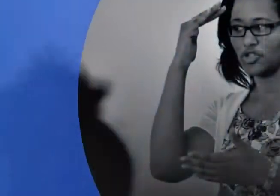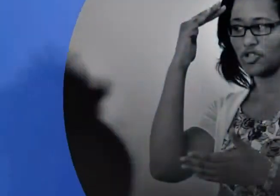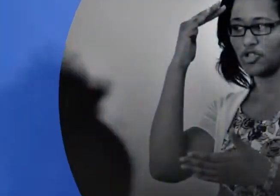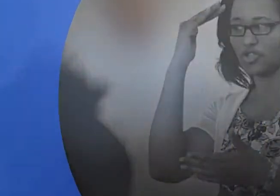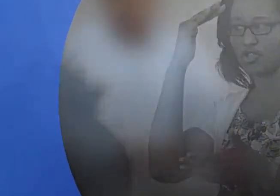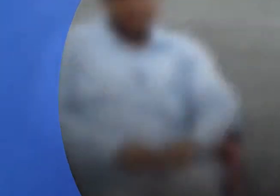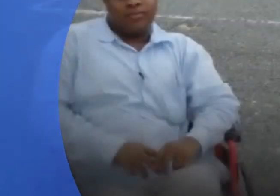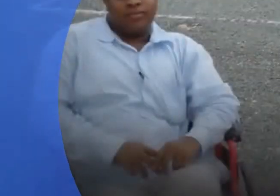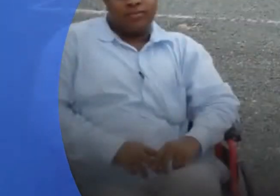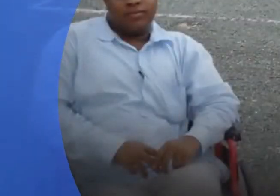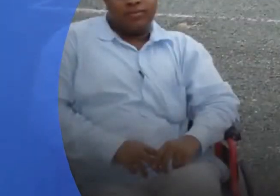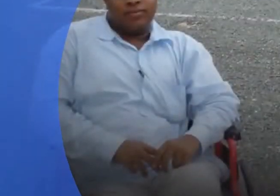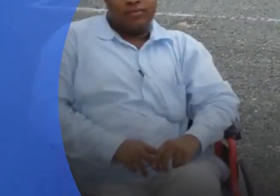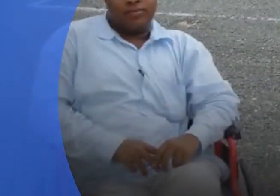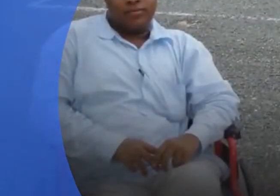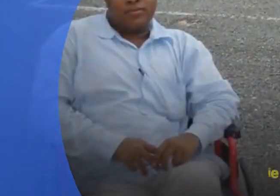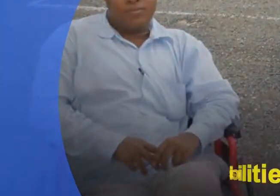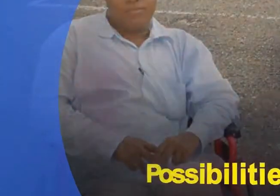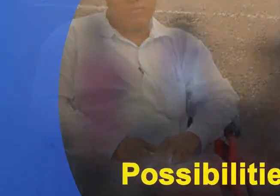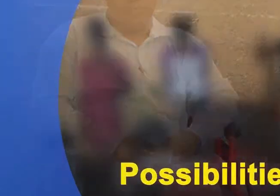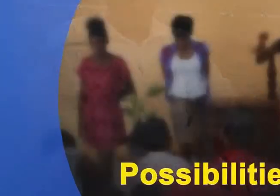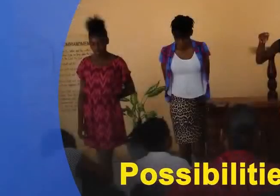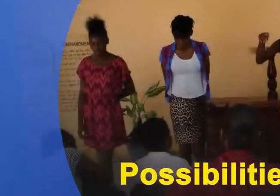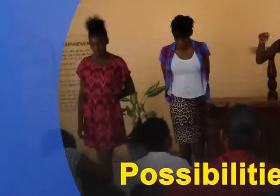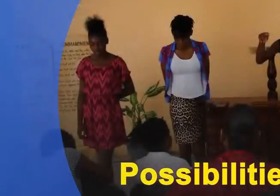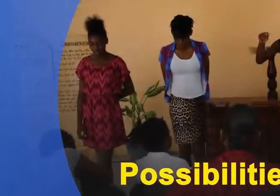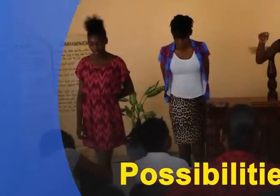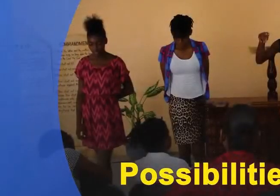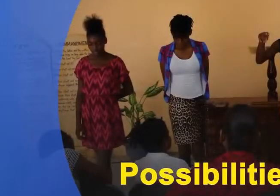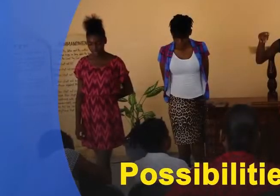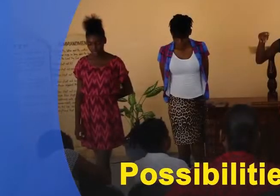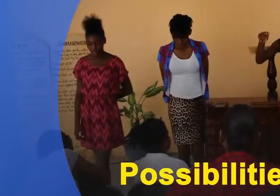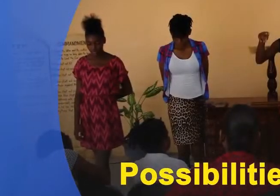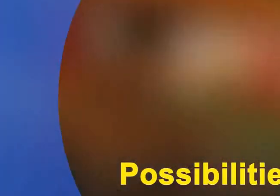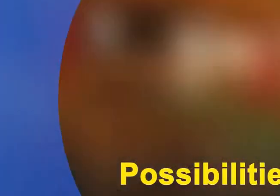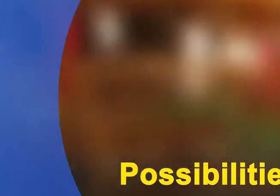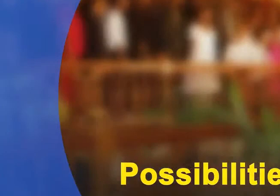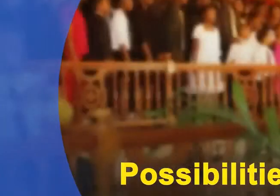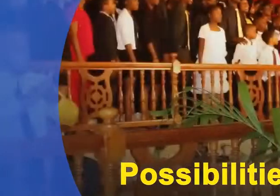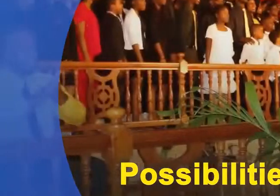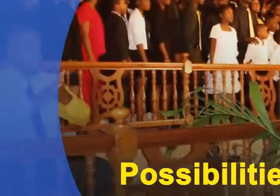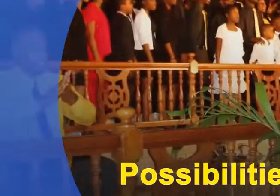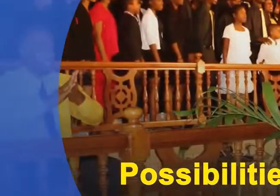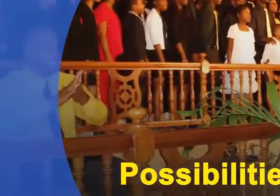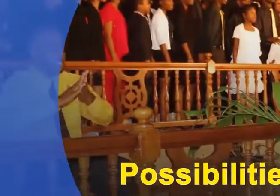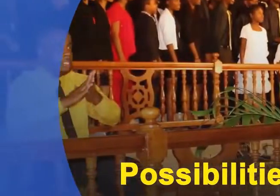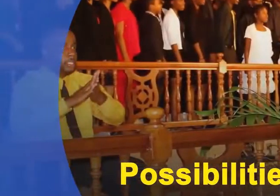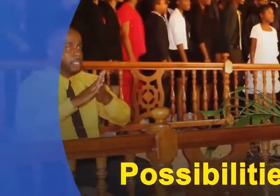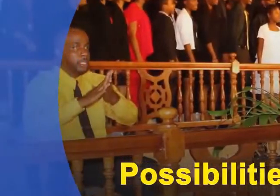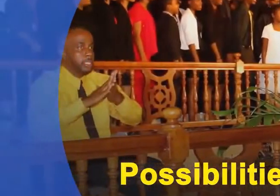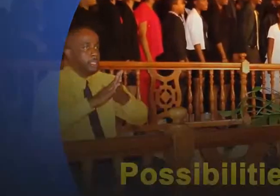choice. I am a promise to be anything God wants me to be.